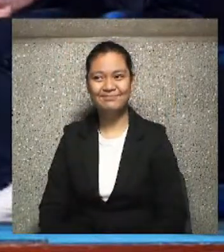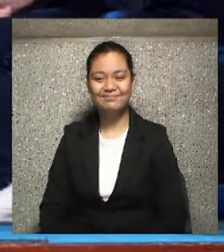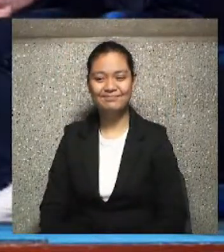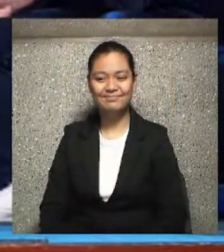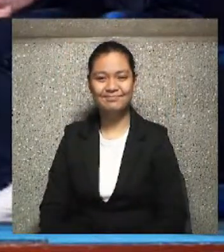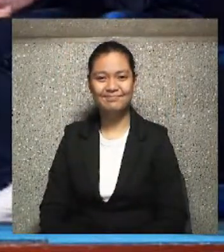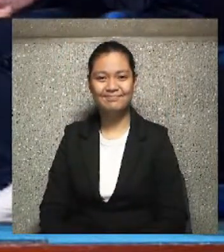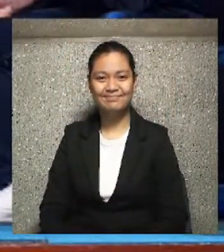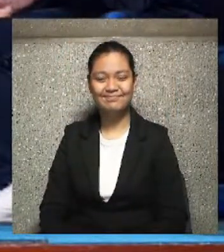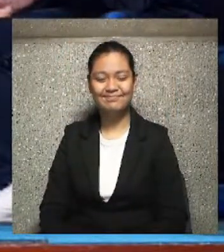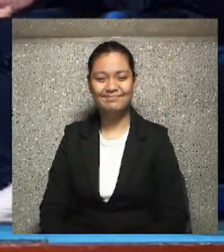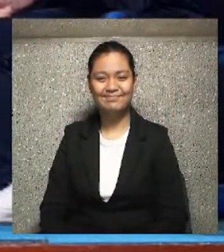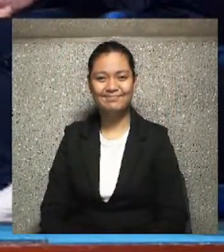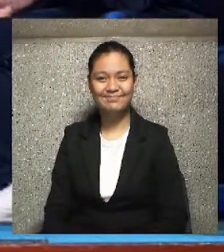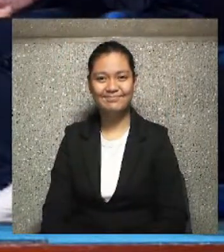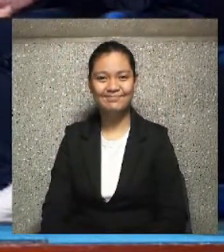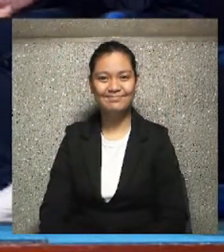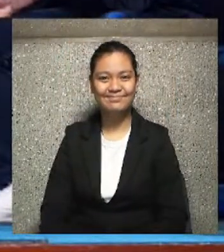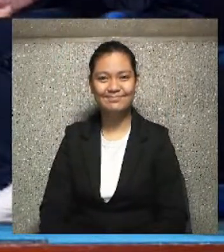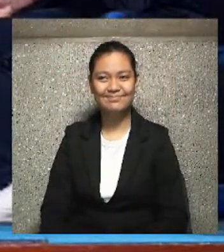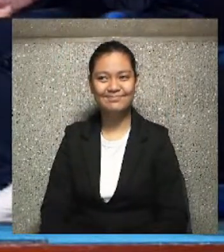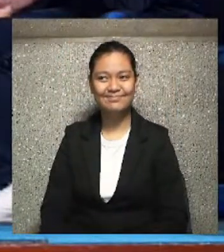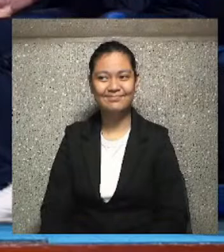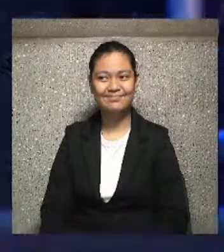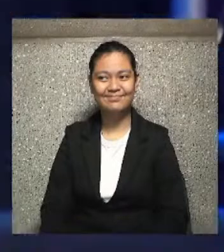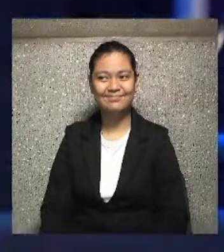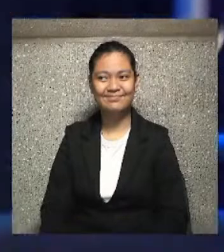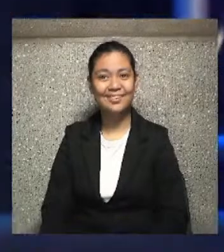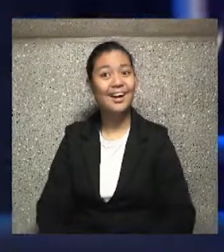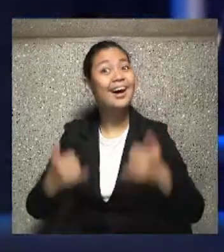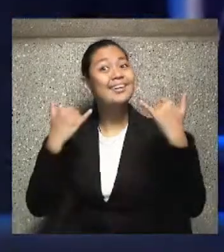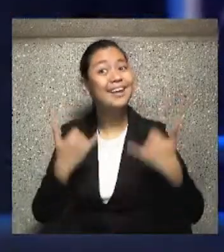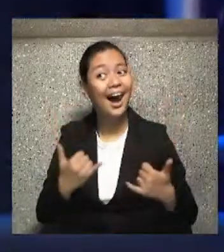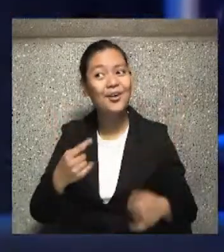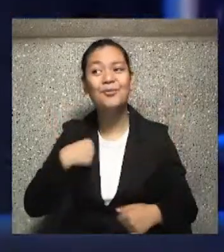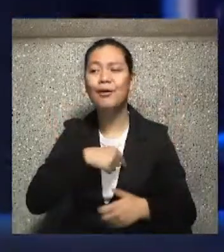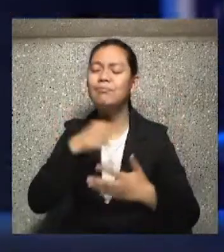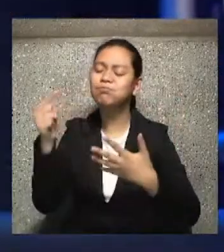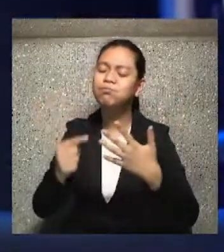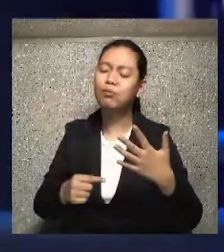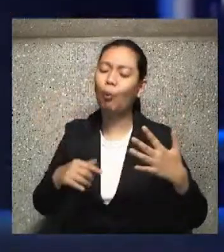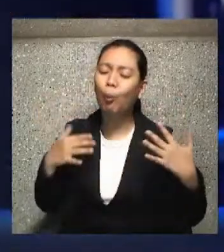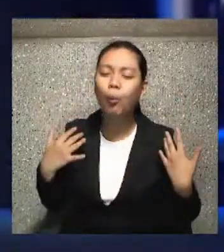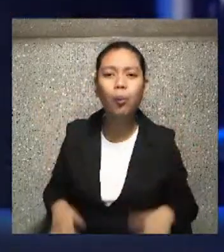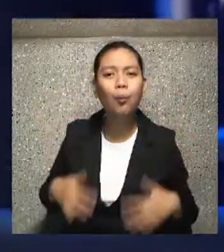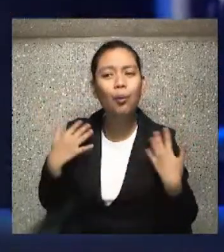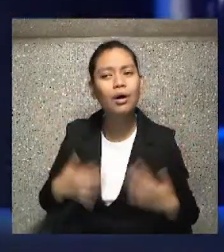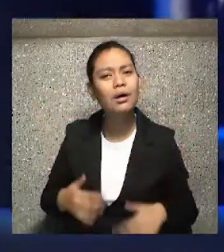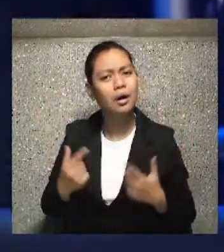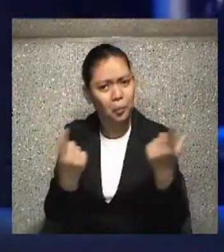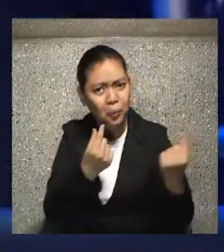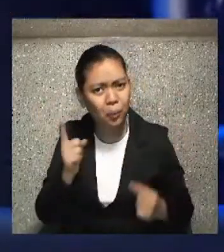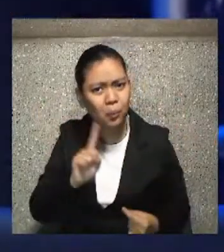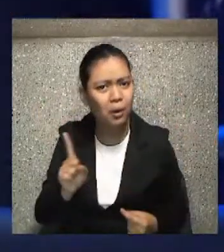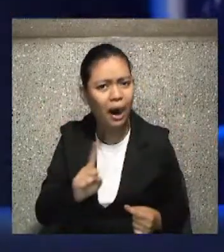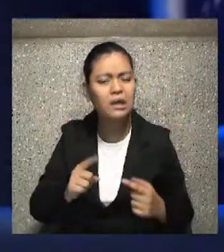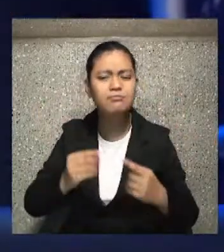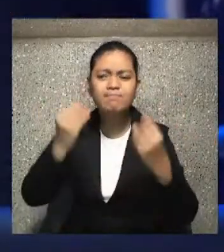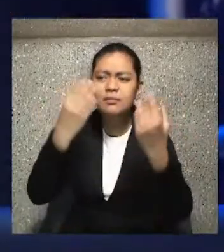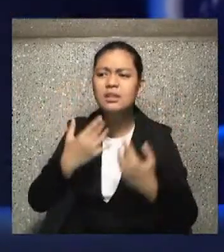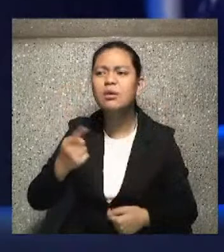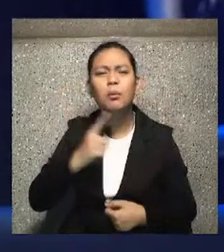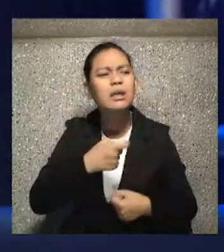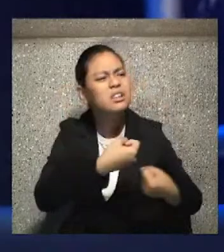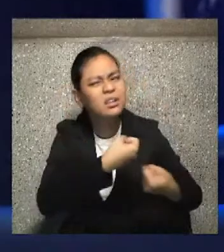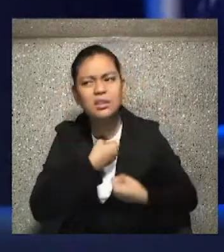So, dear Dr. Bob, you just gave us the prescription for... What's your takeaway, John Ben,